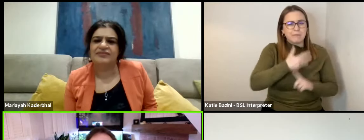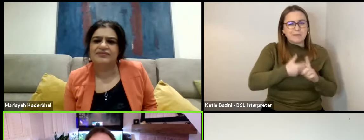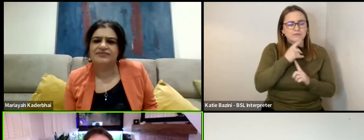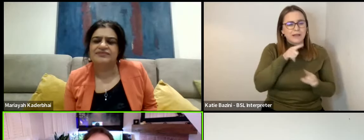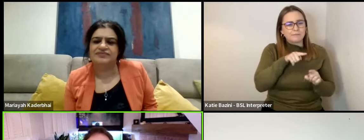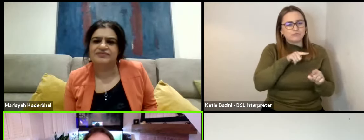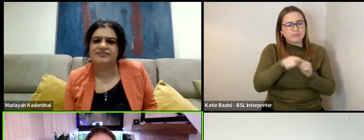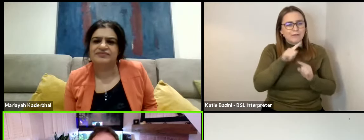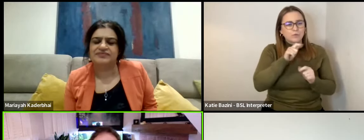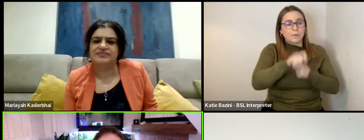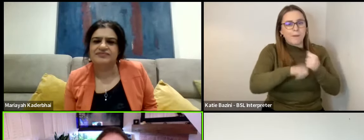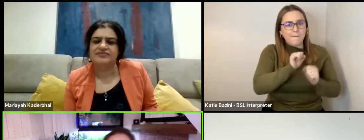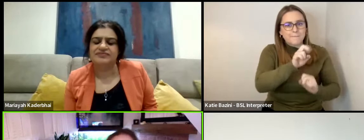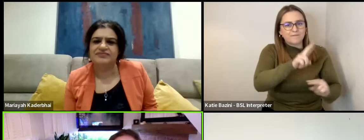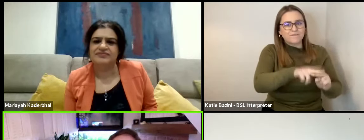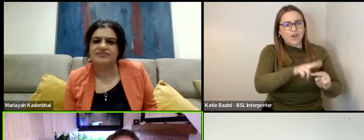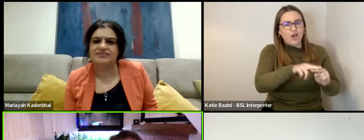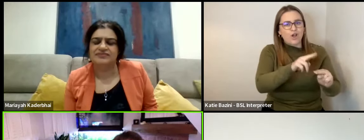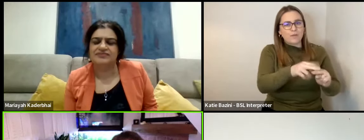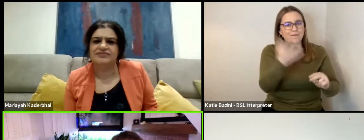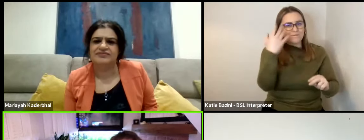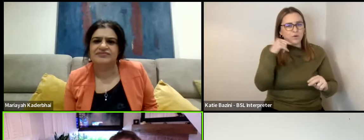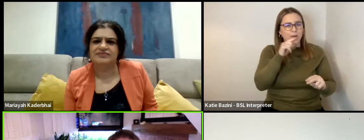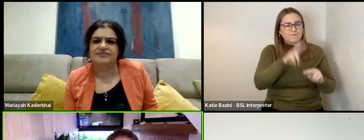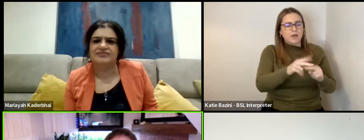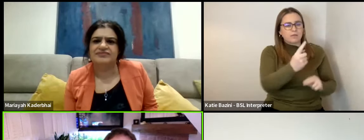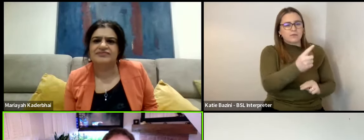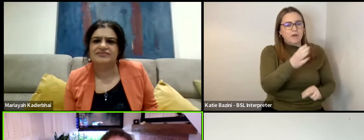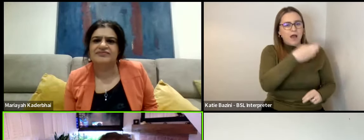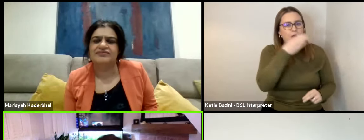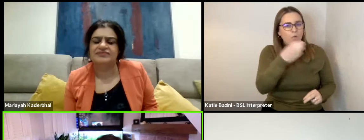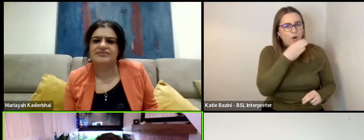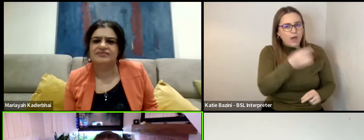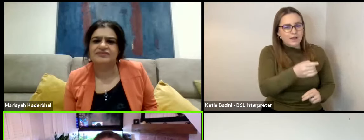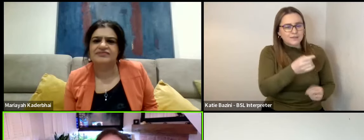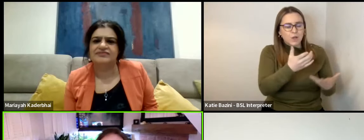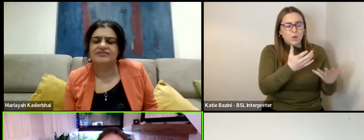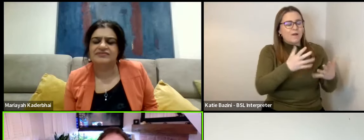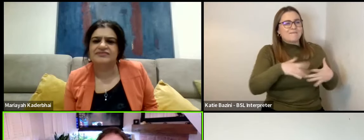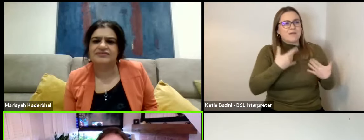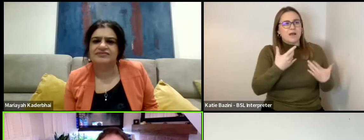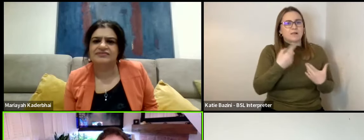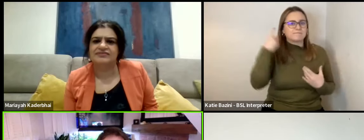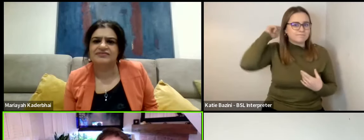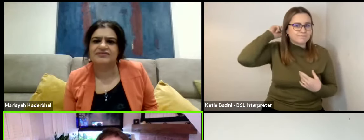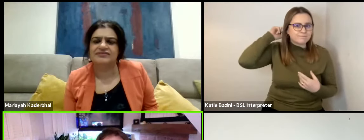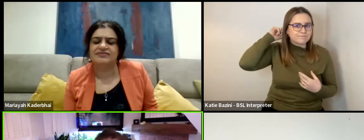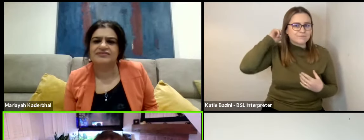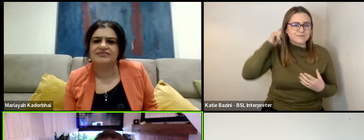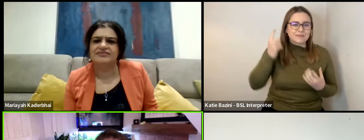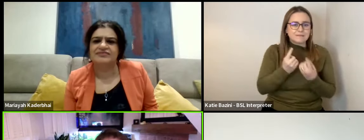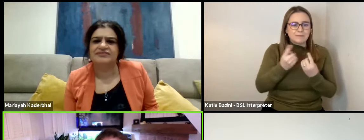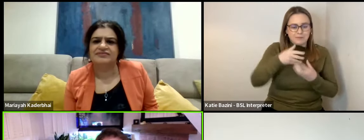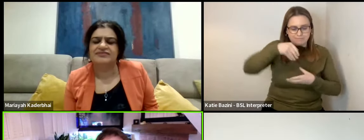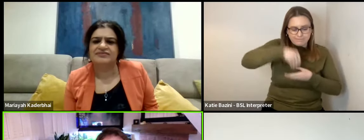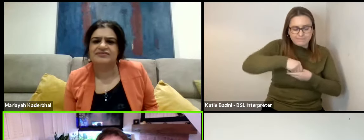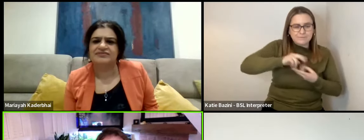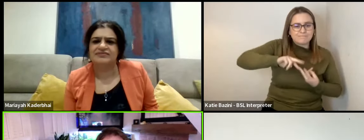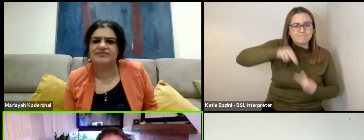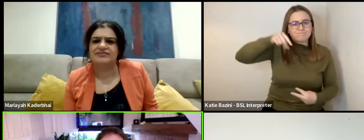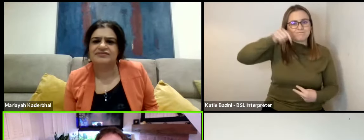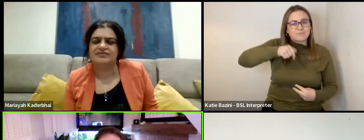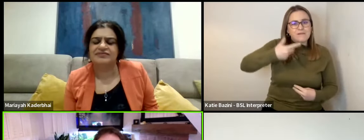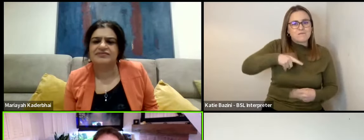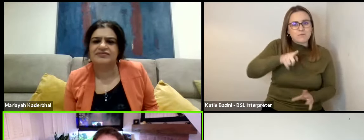trying not to be what his father was, but his father was an alcoholic. So for him, it's always been a part of his DNA. It's been there since he was a young